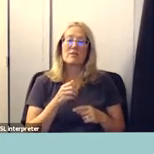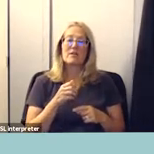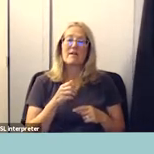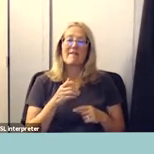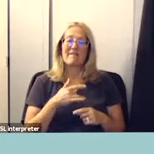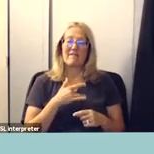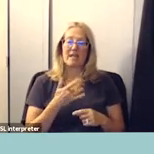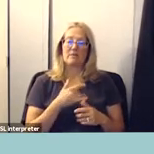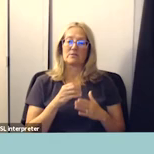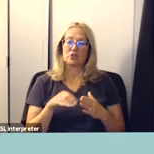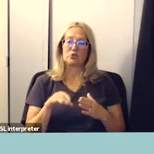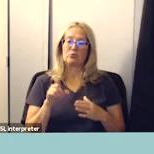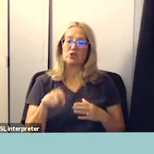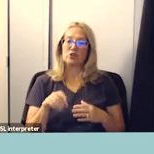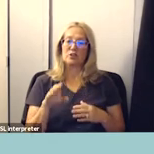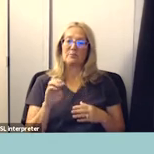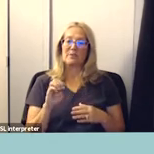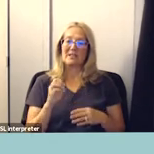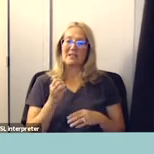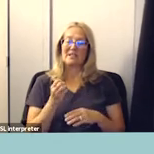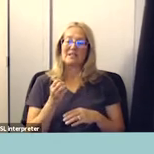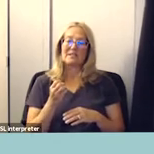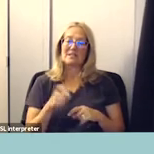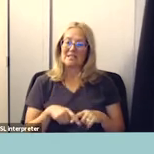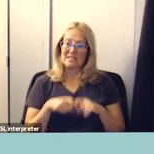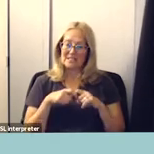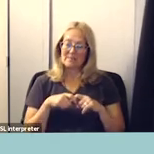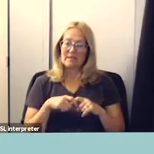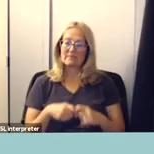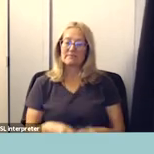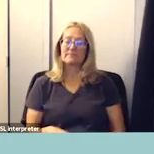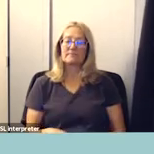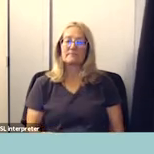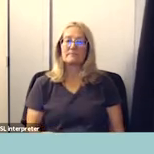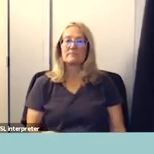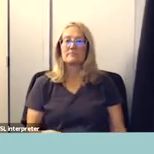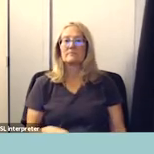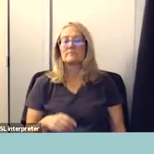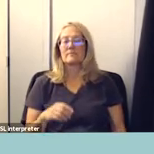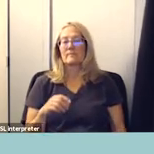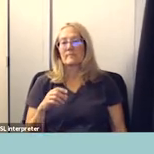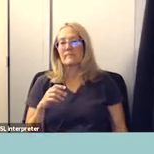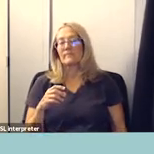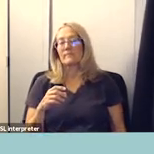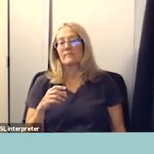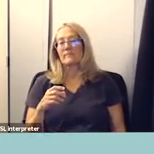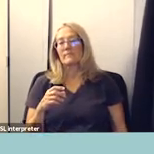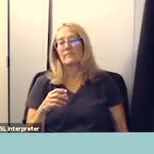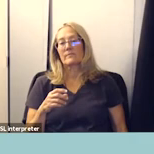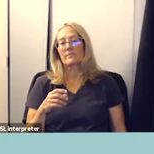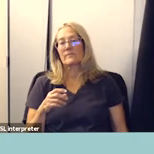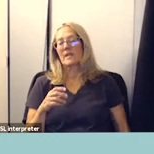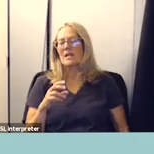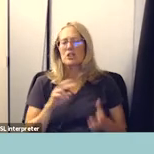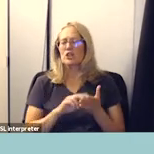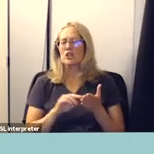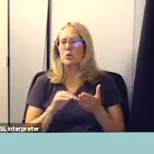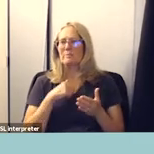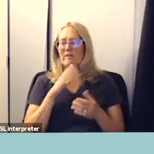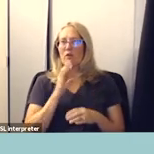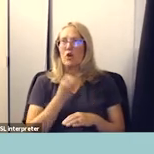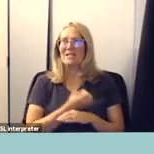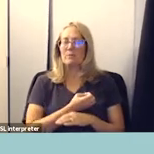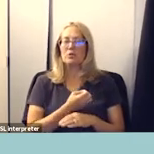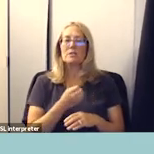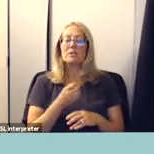be recommended for um suspension they can be um i mean for expulsion they can be suspended